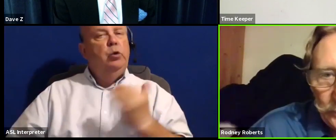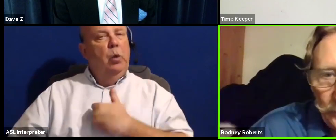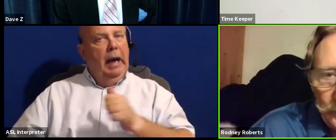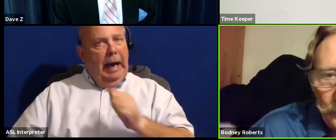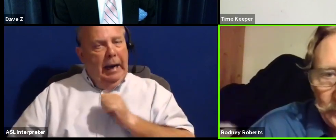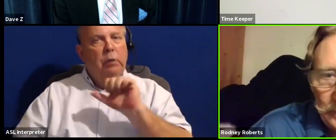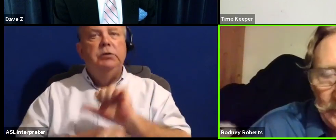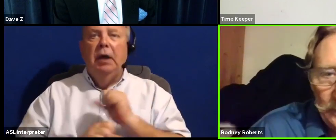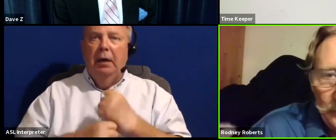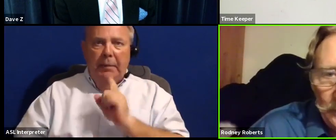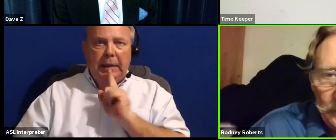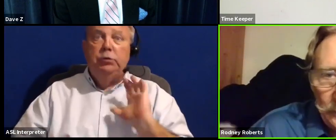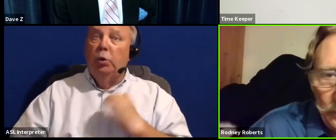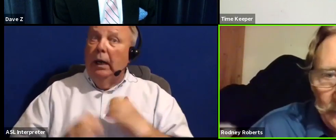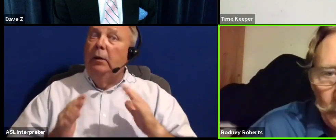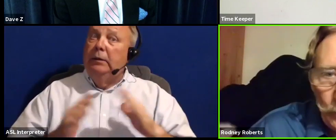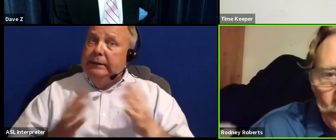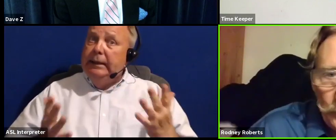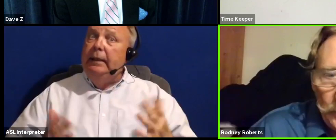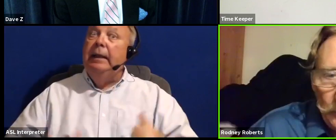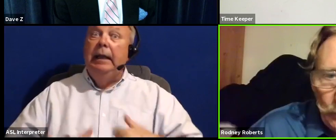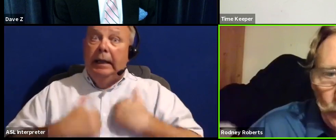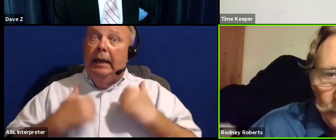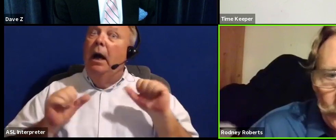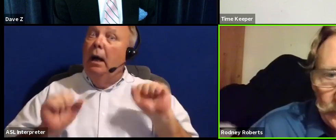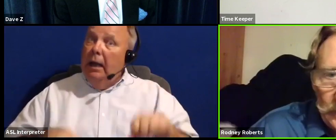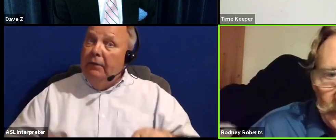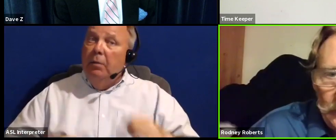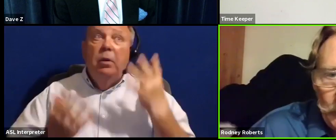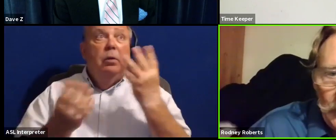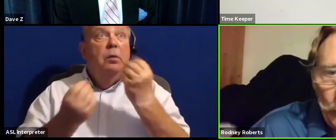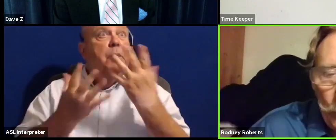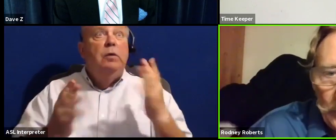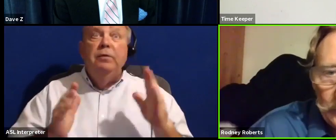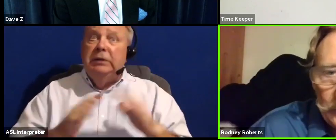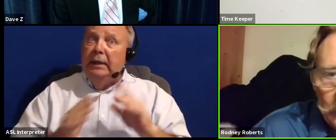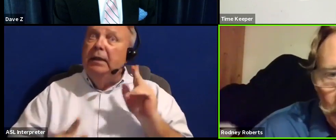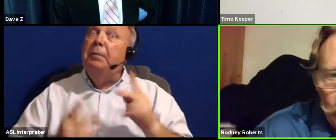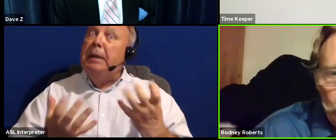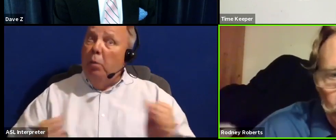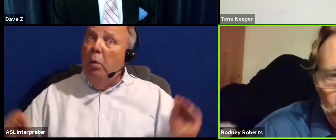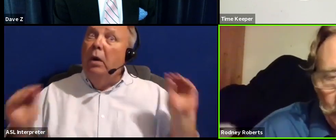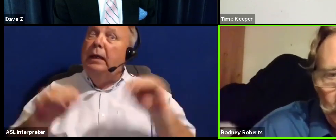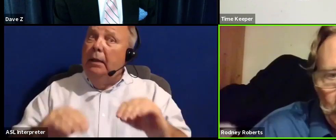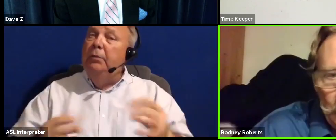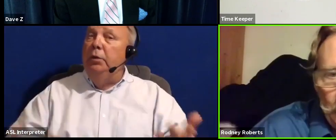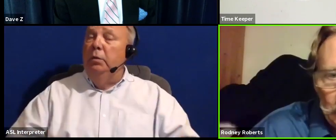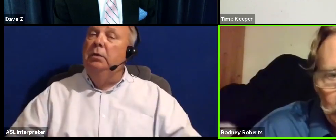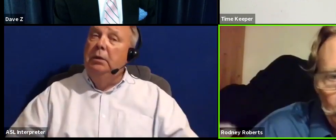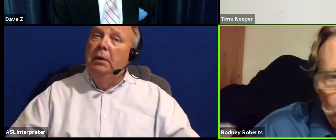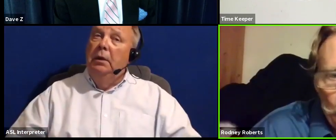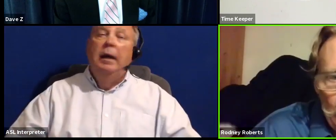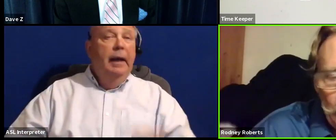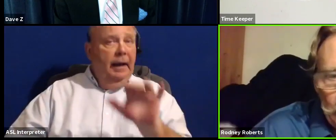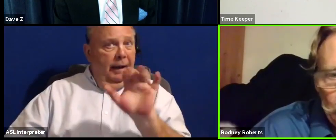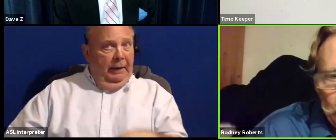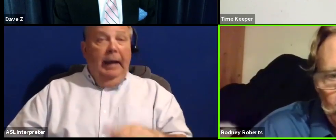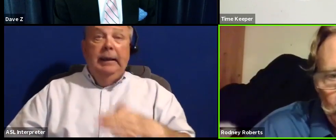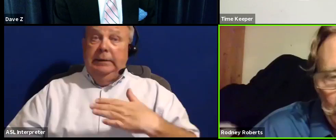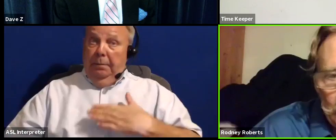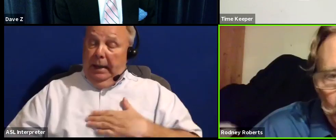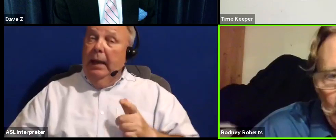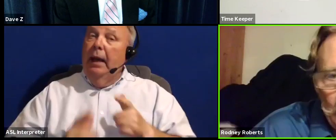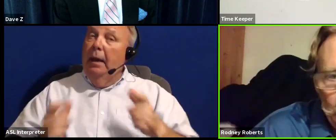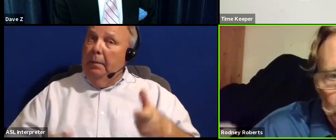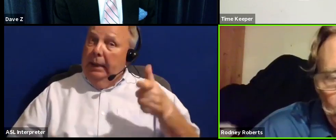and make sure that our city is a livable, beautiful city that people want to come to. That's my biggest,